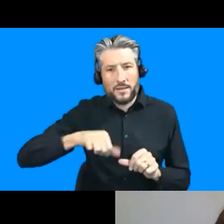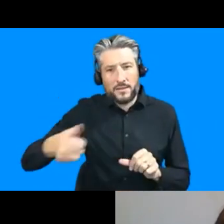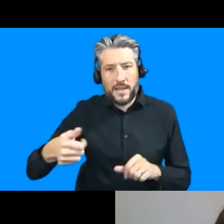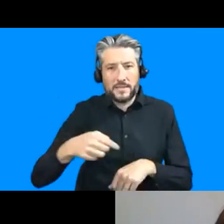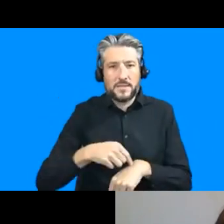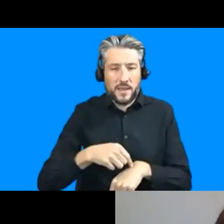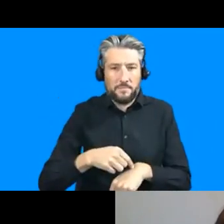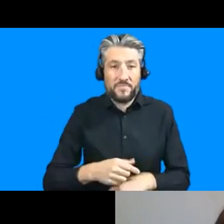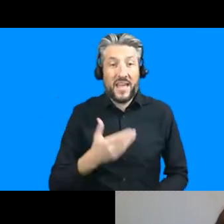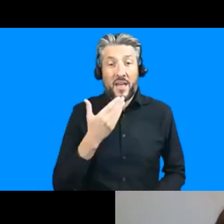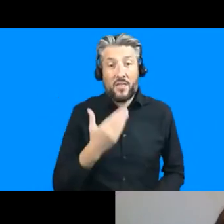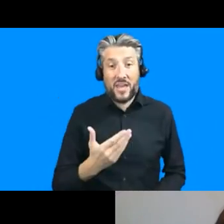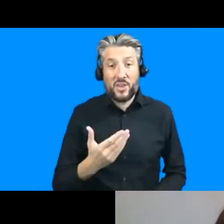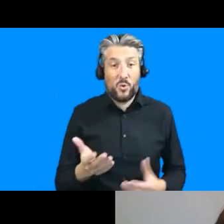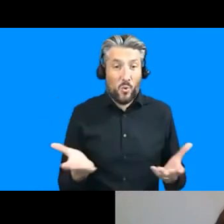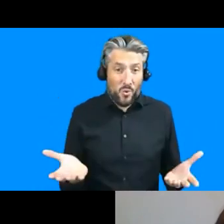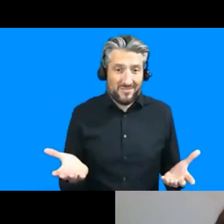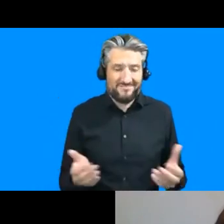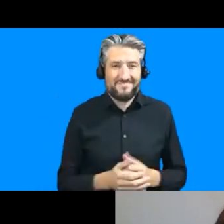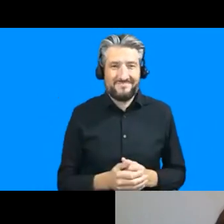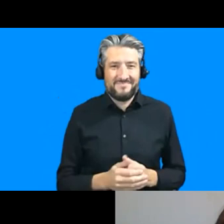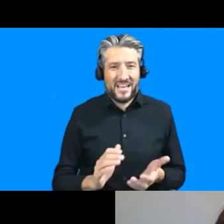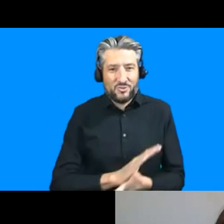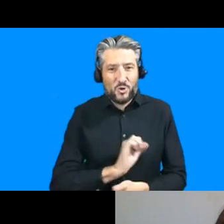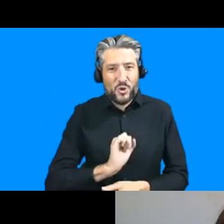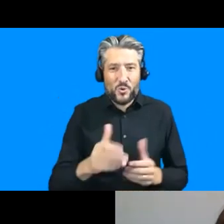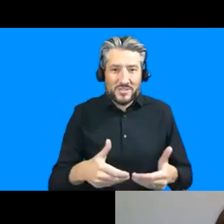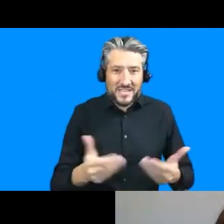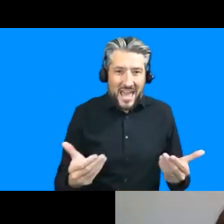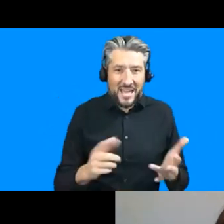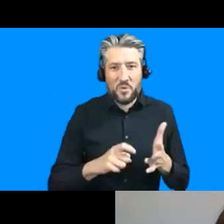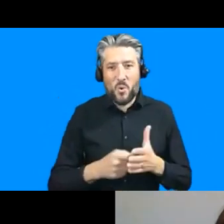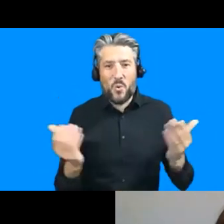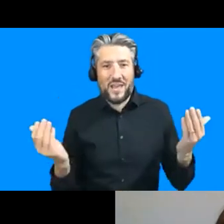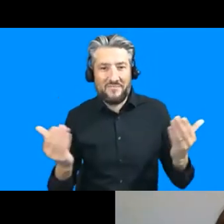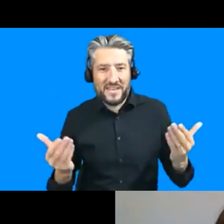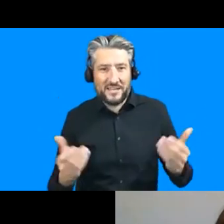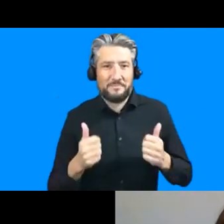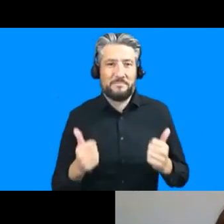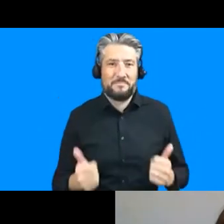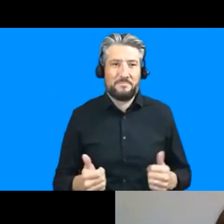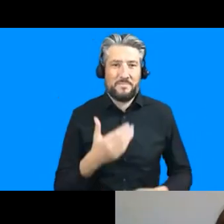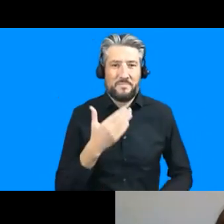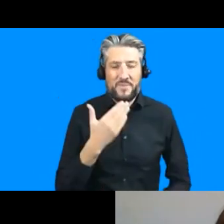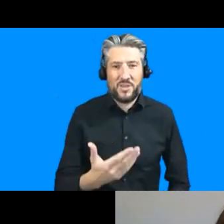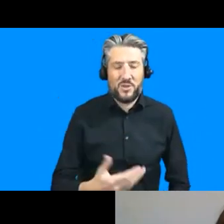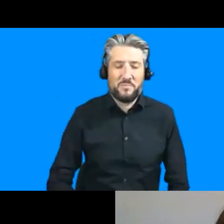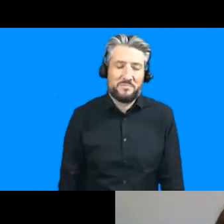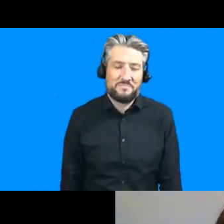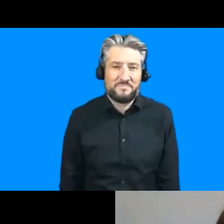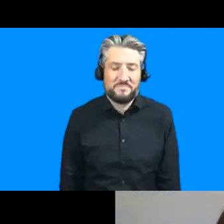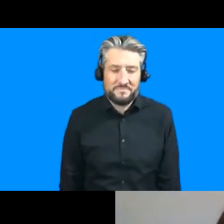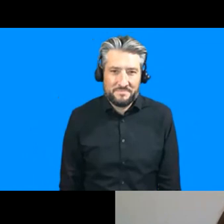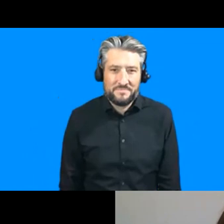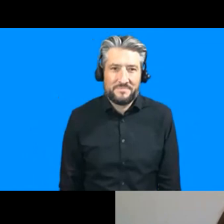all and have a very good rest of the day or the evening wherever you happen to be thanks very much thank you thank you everyone